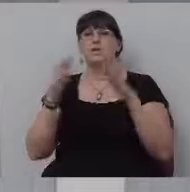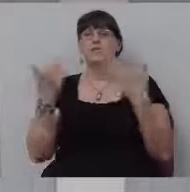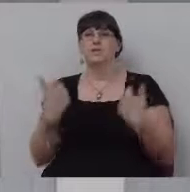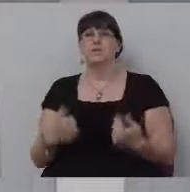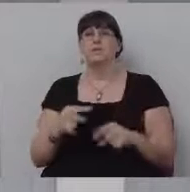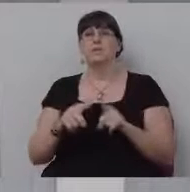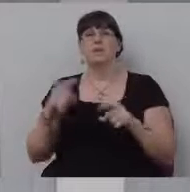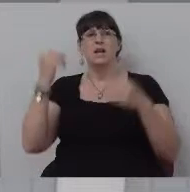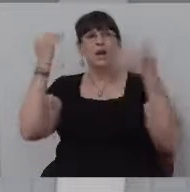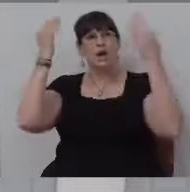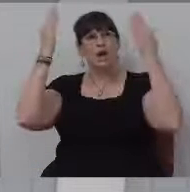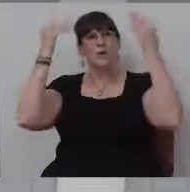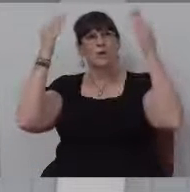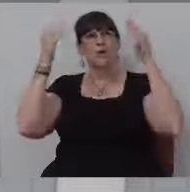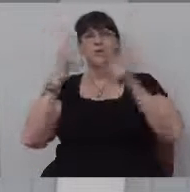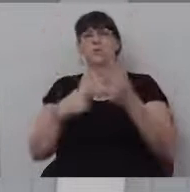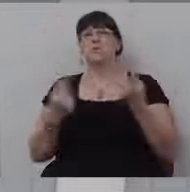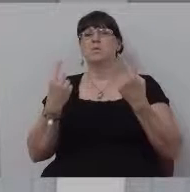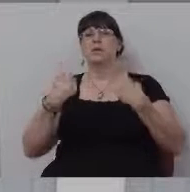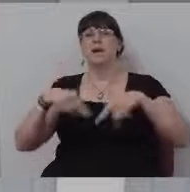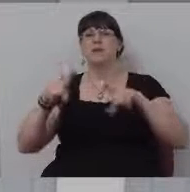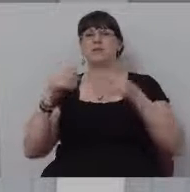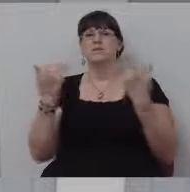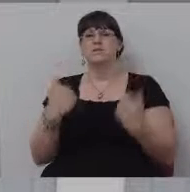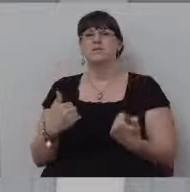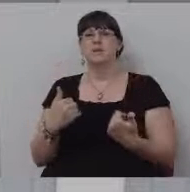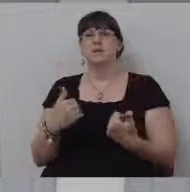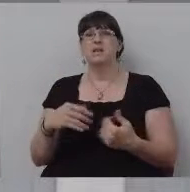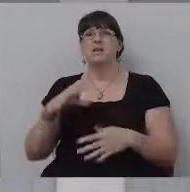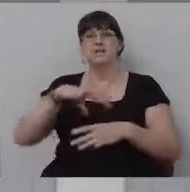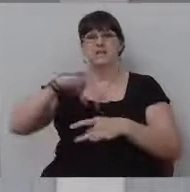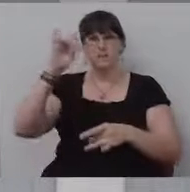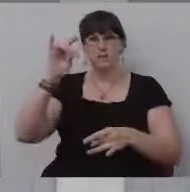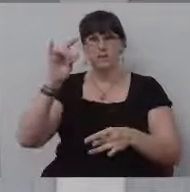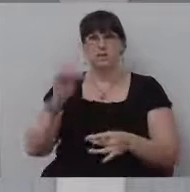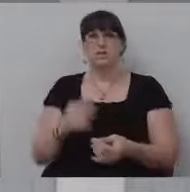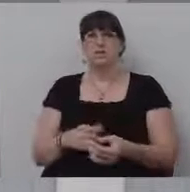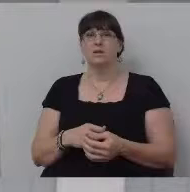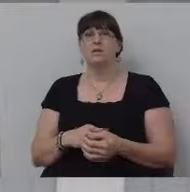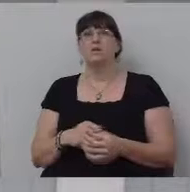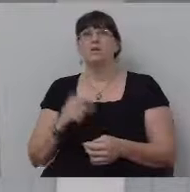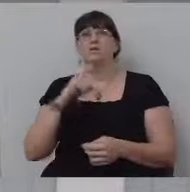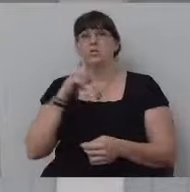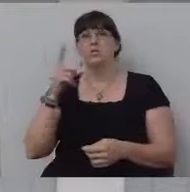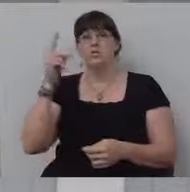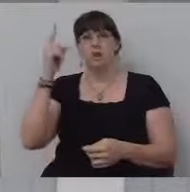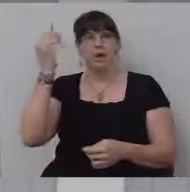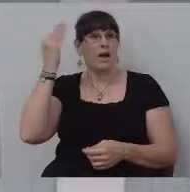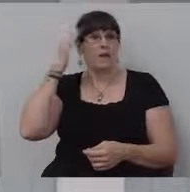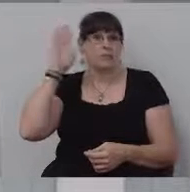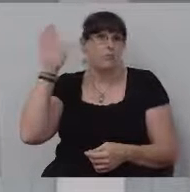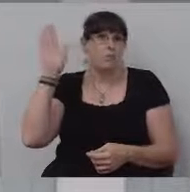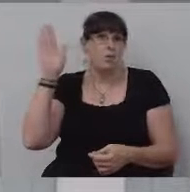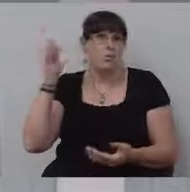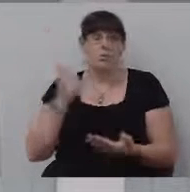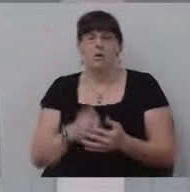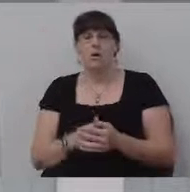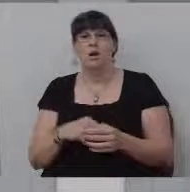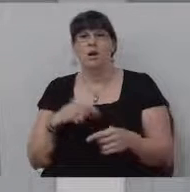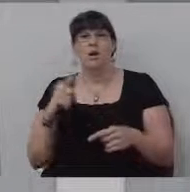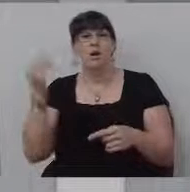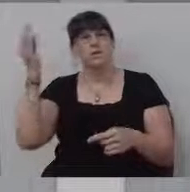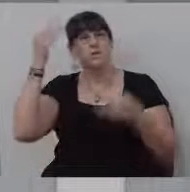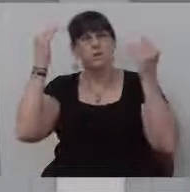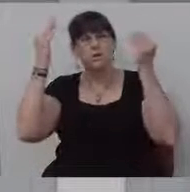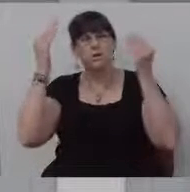I wonder what would happen to me spiritually when I got baptized, you know? And so I'm wondering, I don't know. I wonder if when you